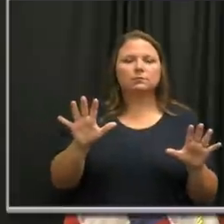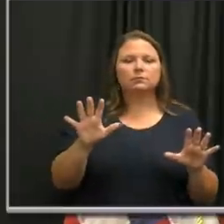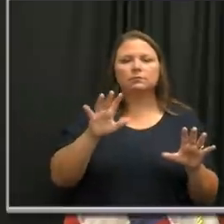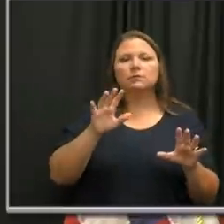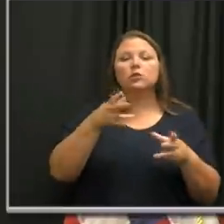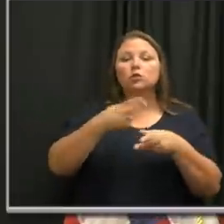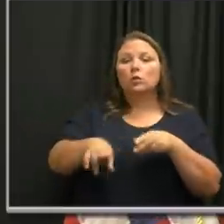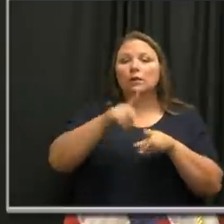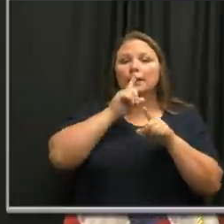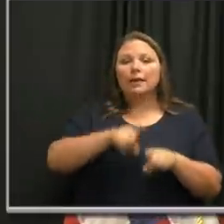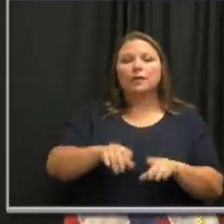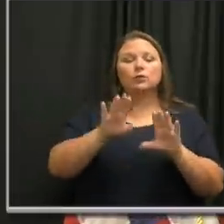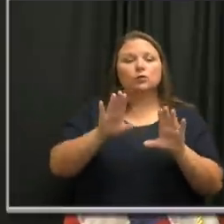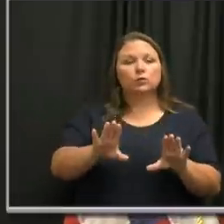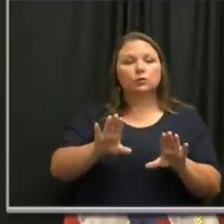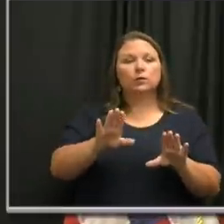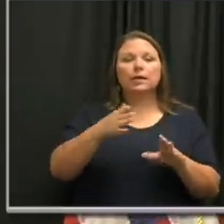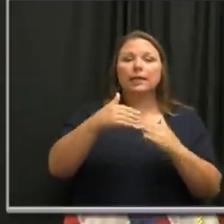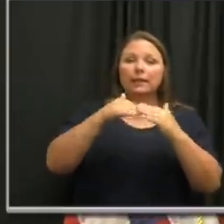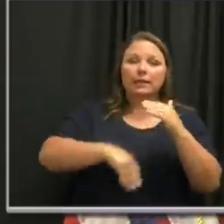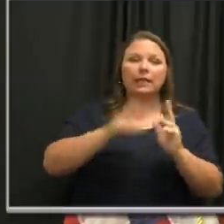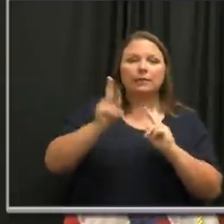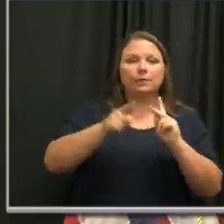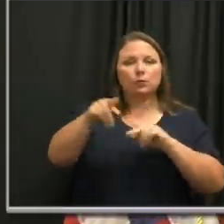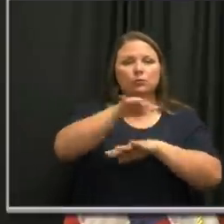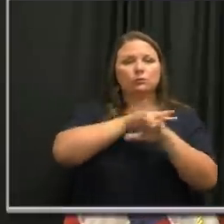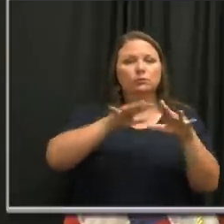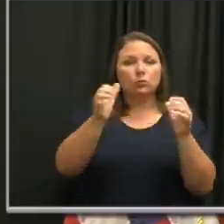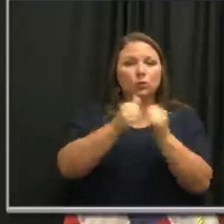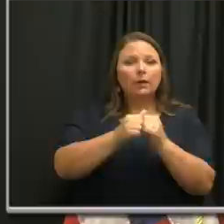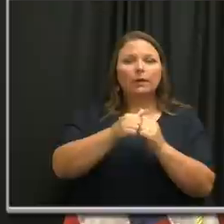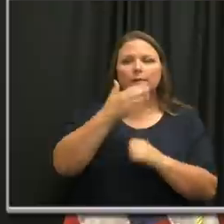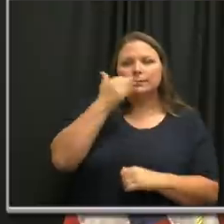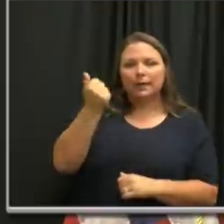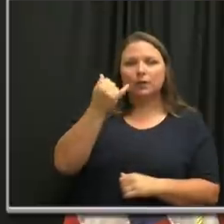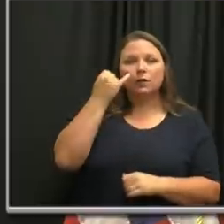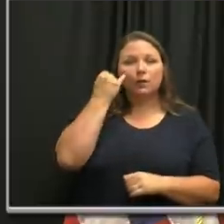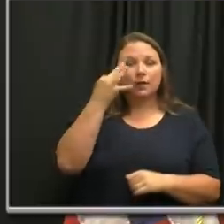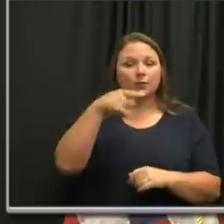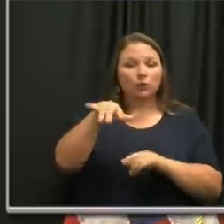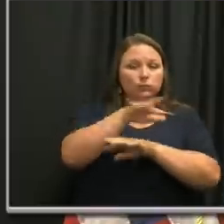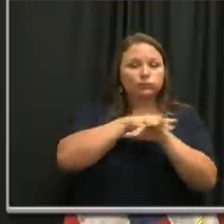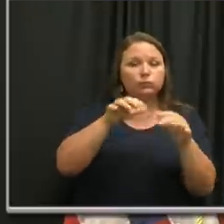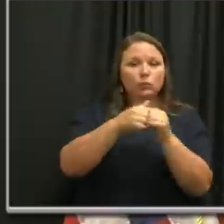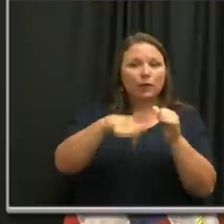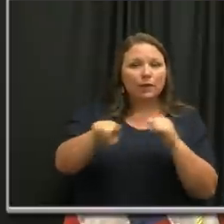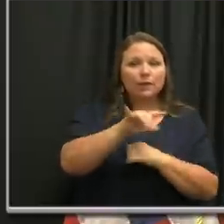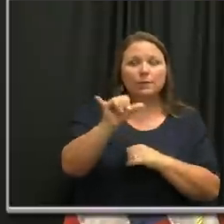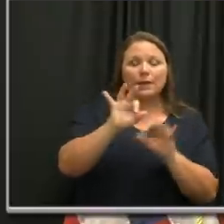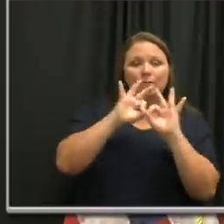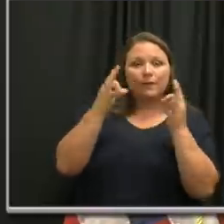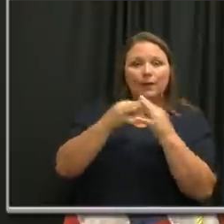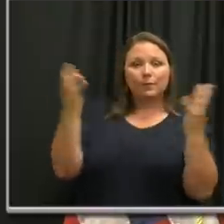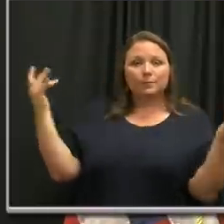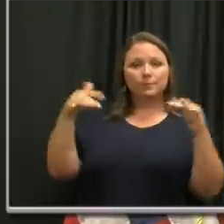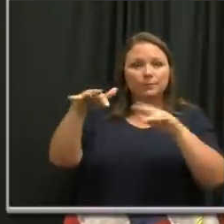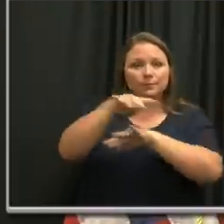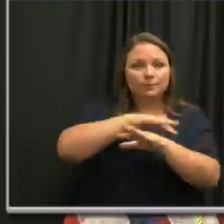The short answer is, ideally, the less people you interact with, the better. And when you interact with them, so if have a family gathering,